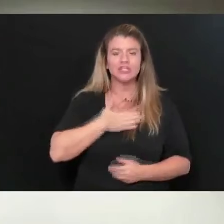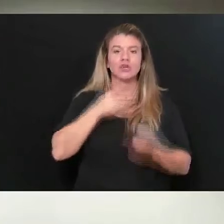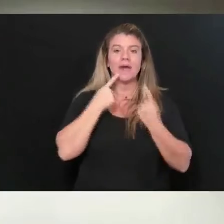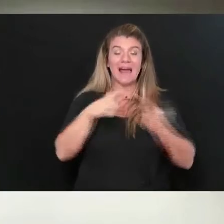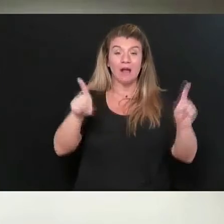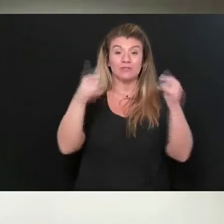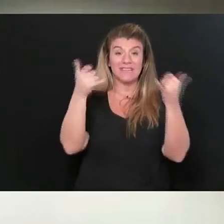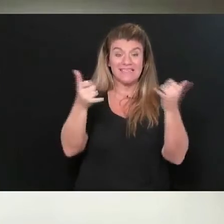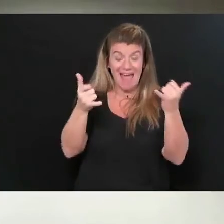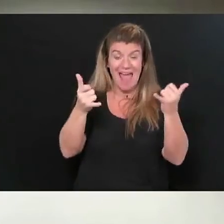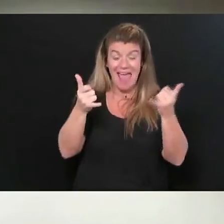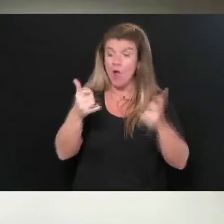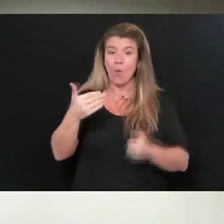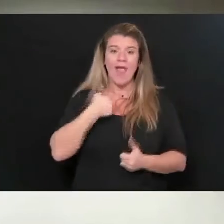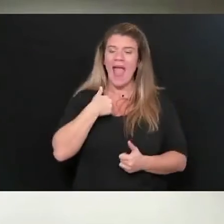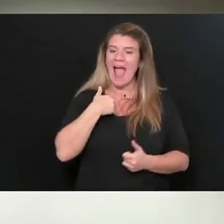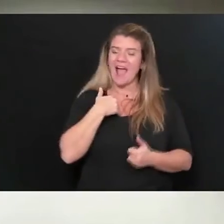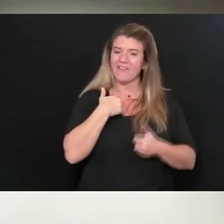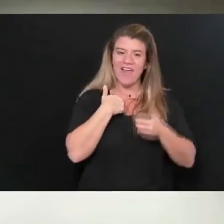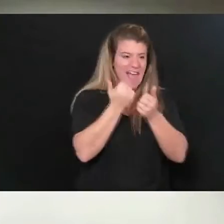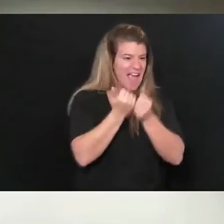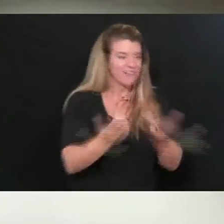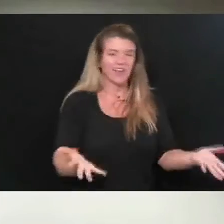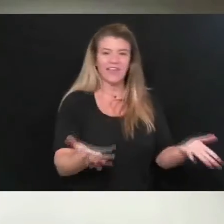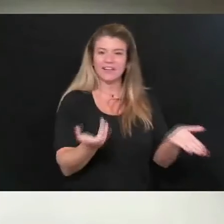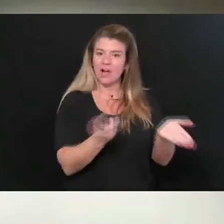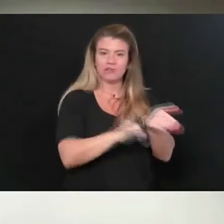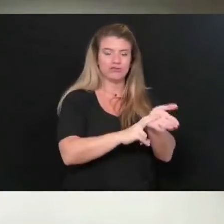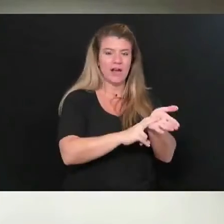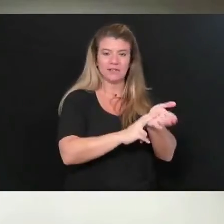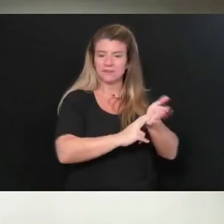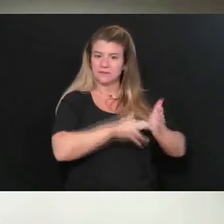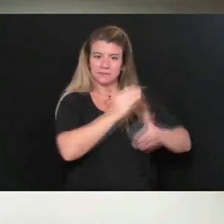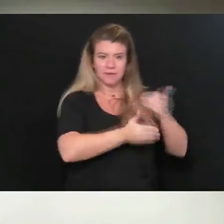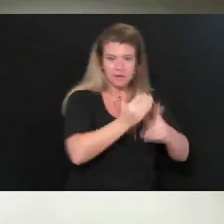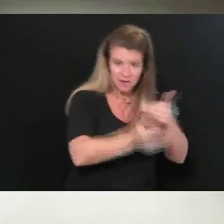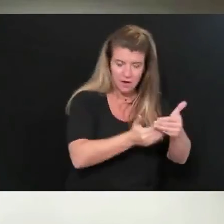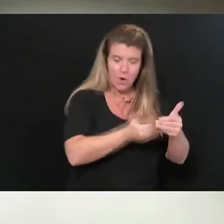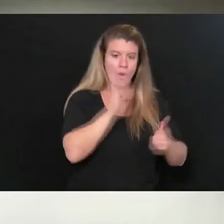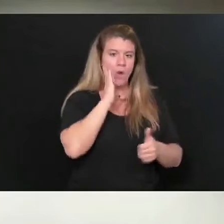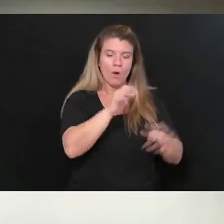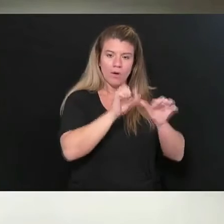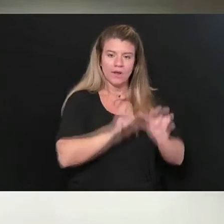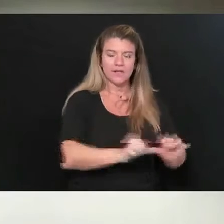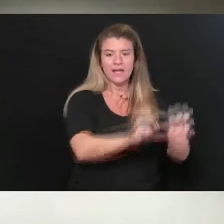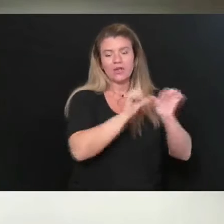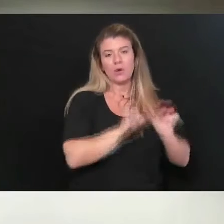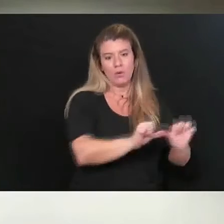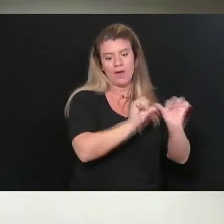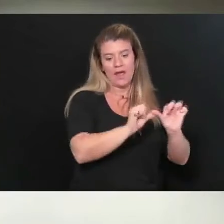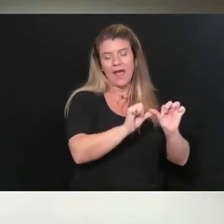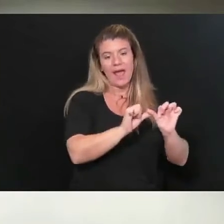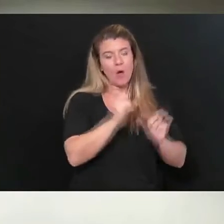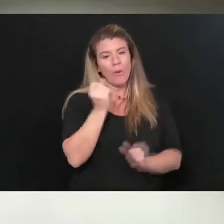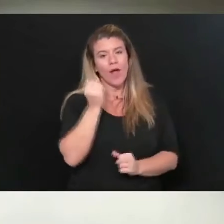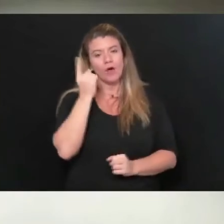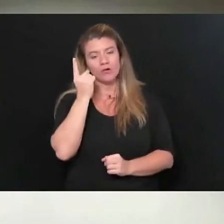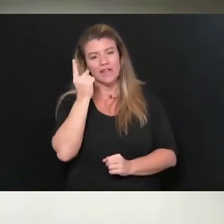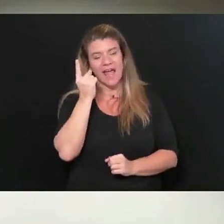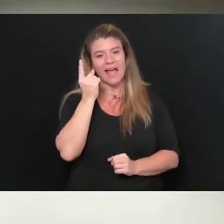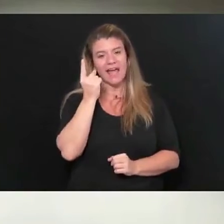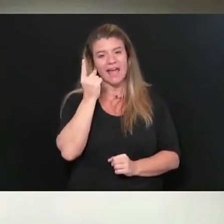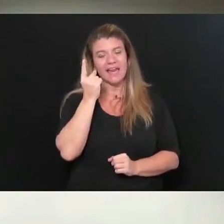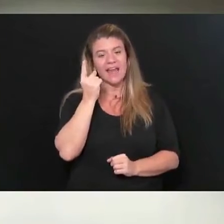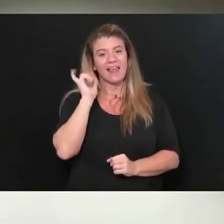today that we've got all those in contract. We continue to make progress and we understand that you continue to